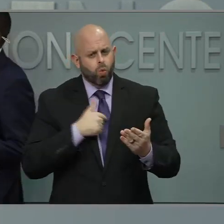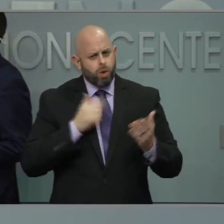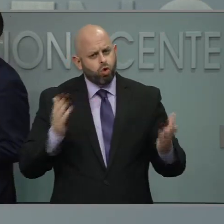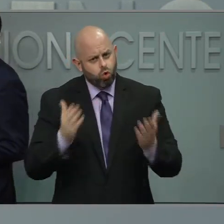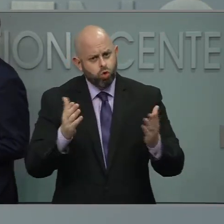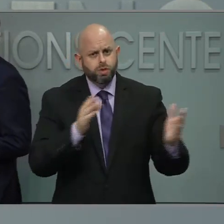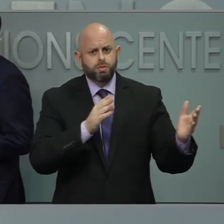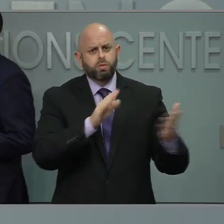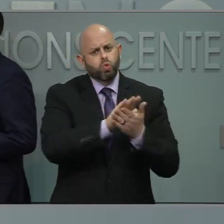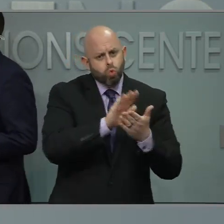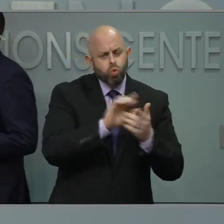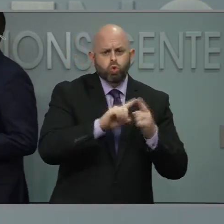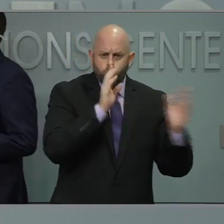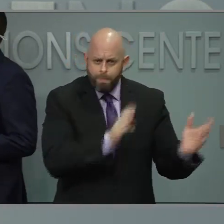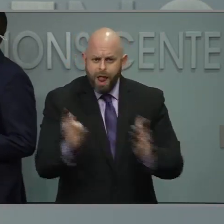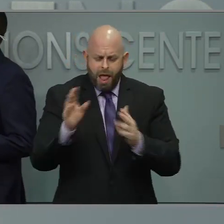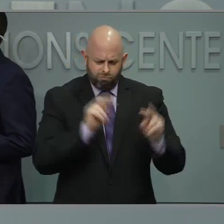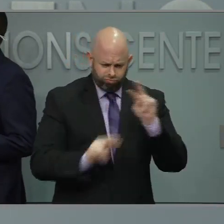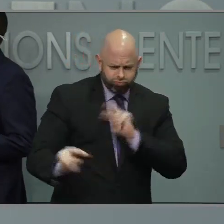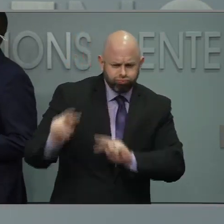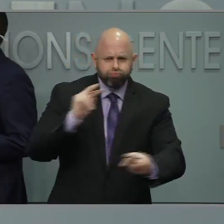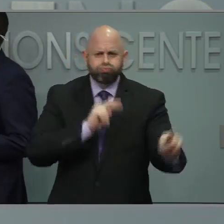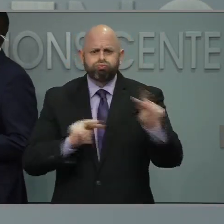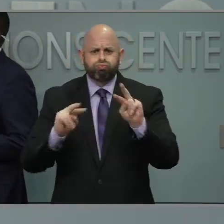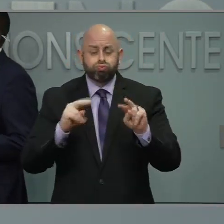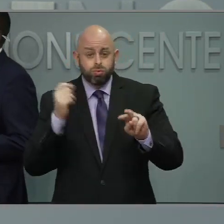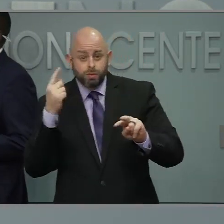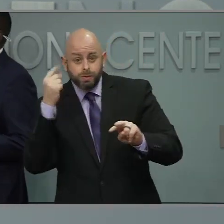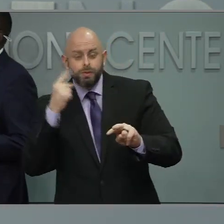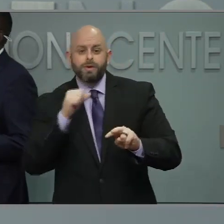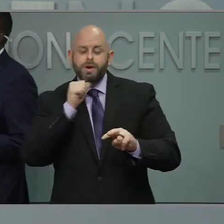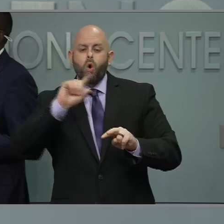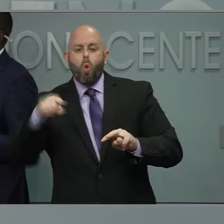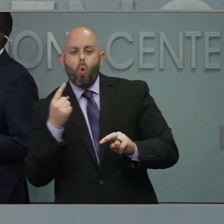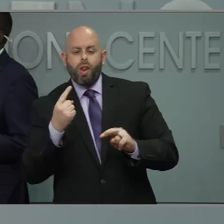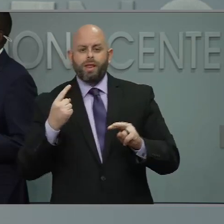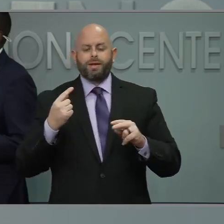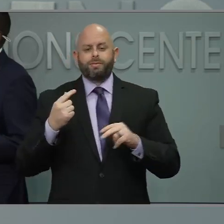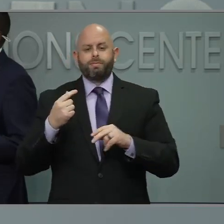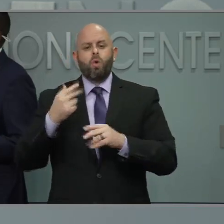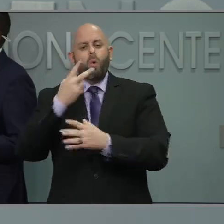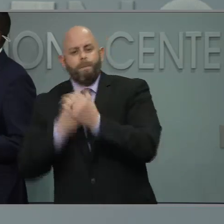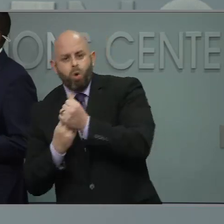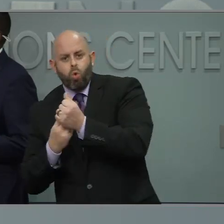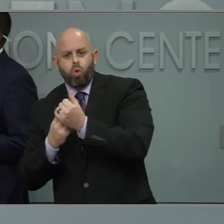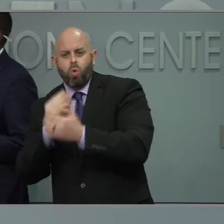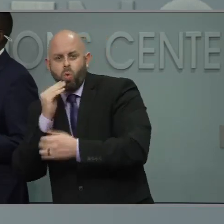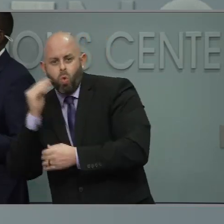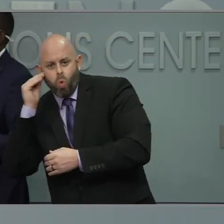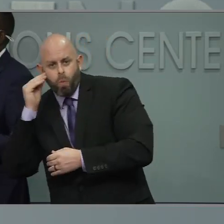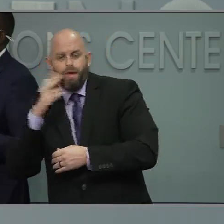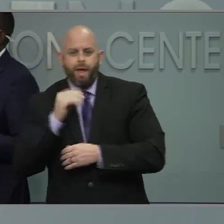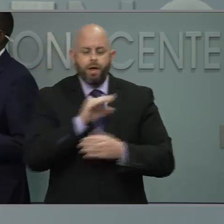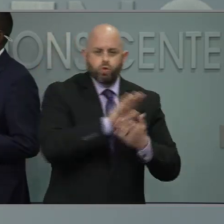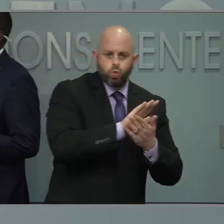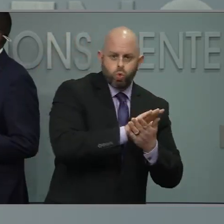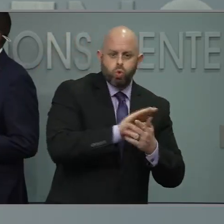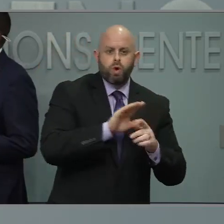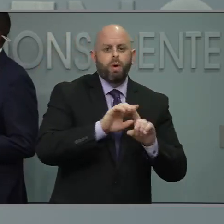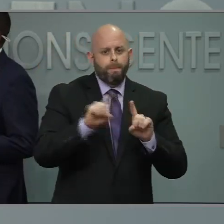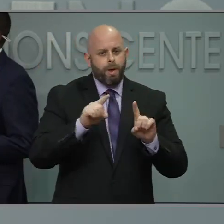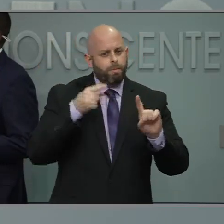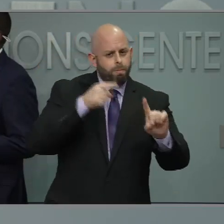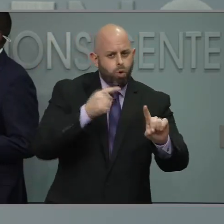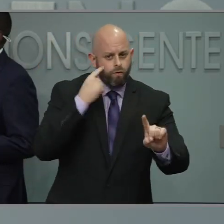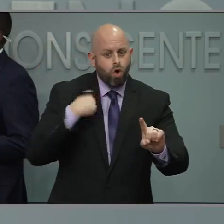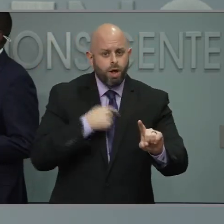I wouldn't say it's just a hybrid not hybrid distinction here for us. It is really about that six feet of distance in middle